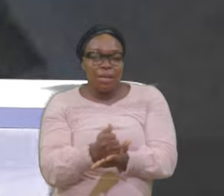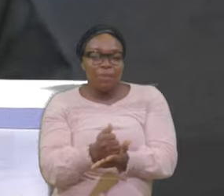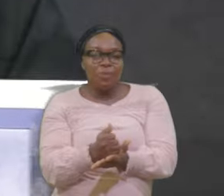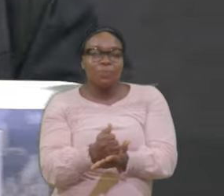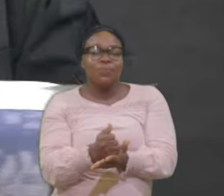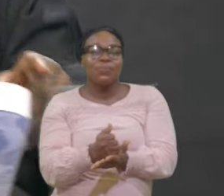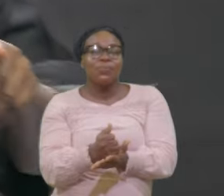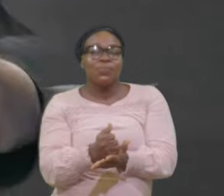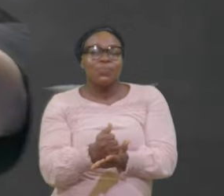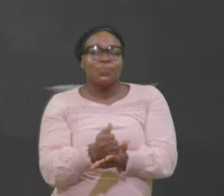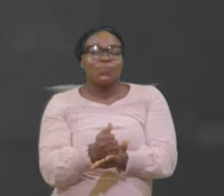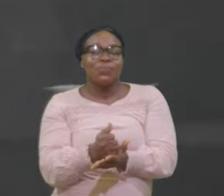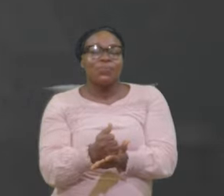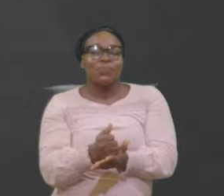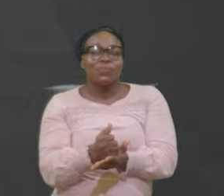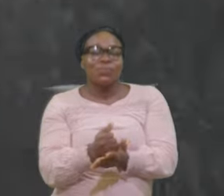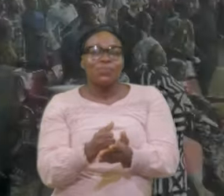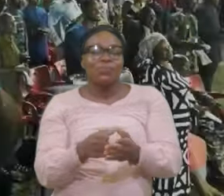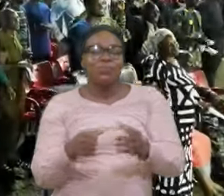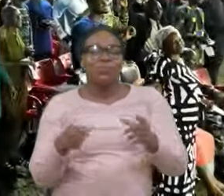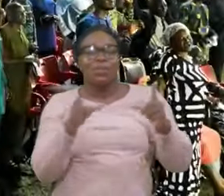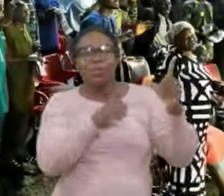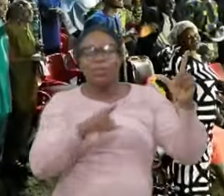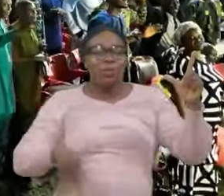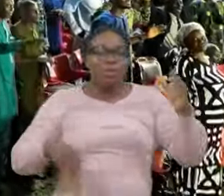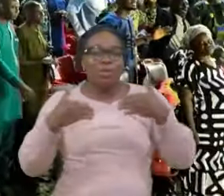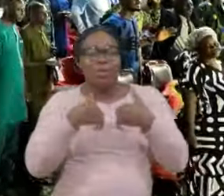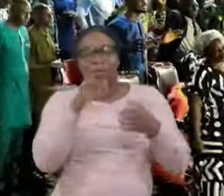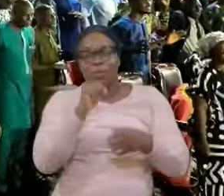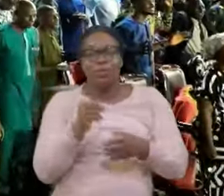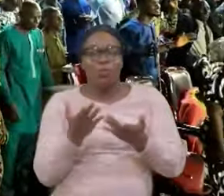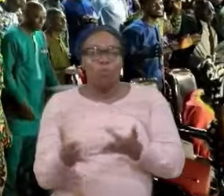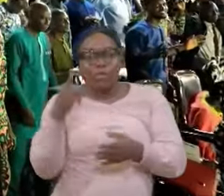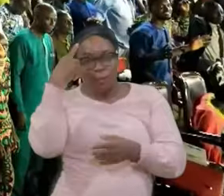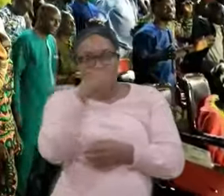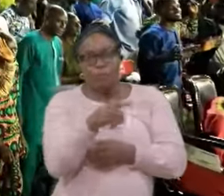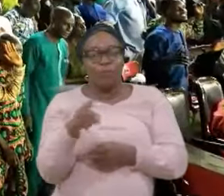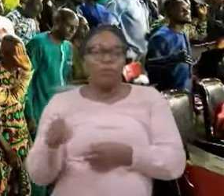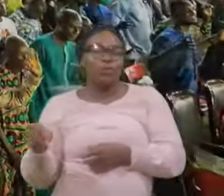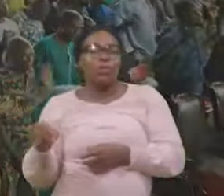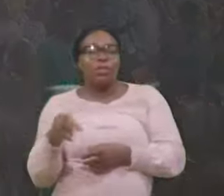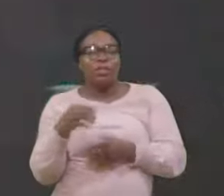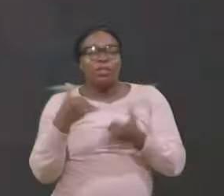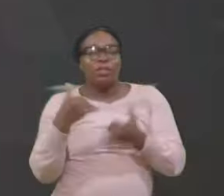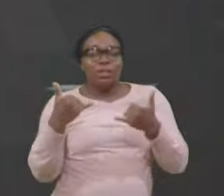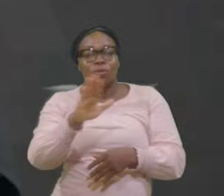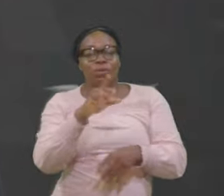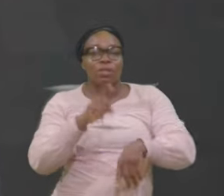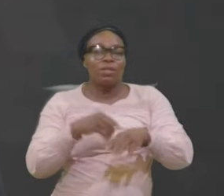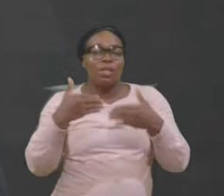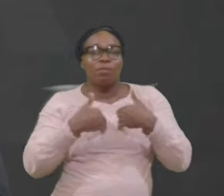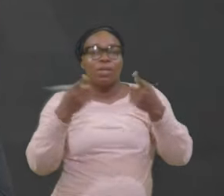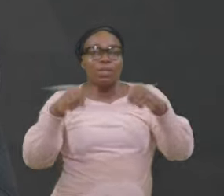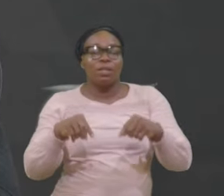The Lord Has Been Waiting For You Now Your Time Has Come Healing